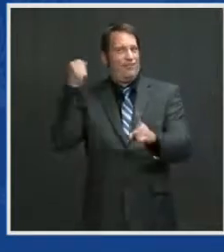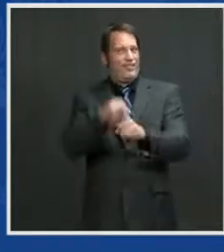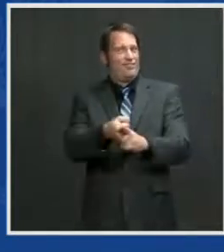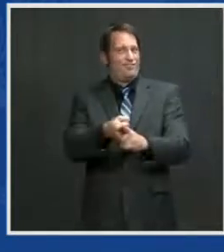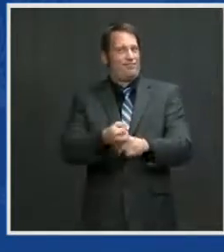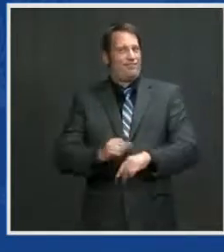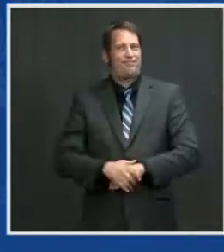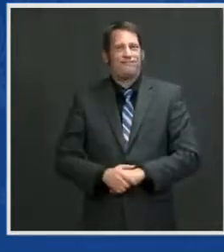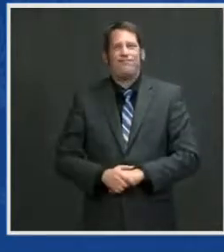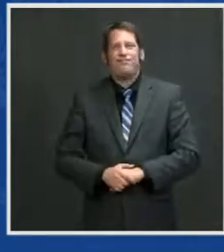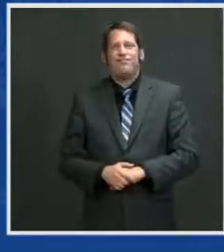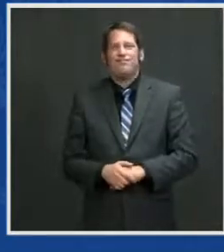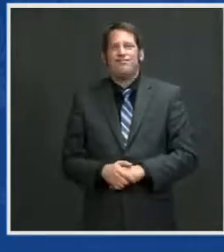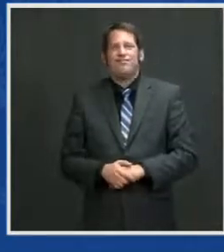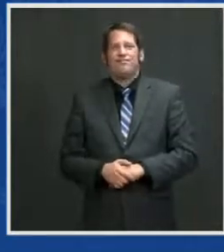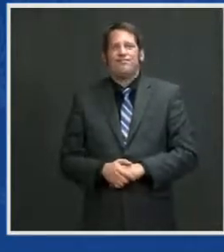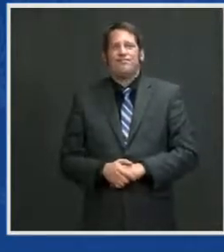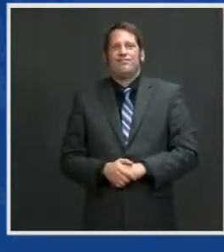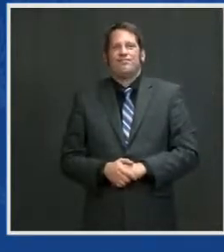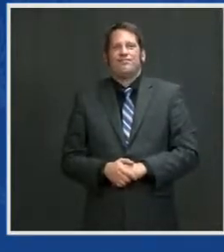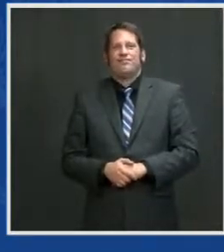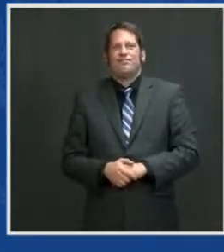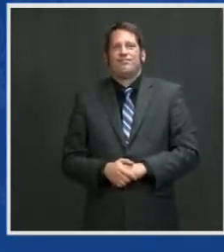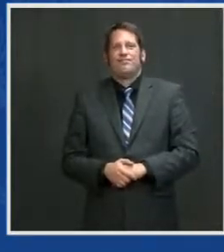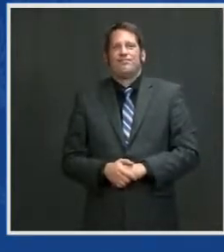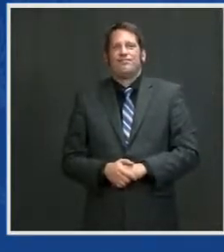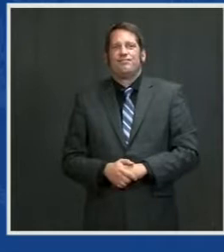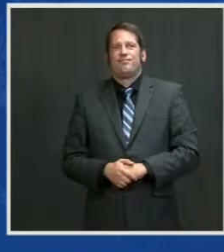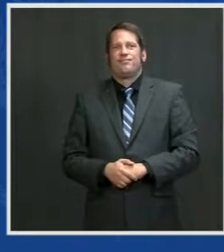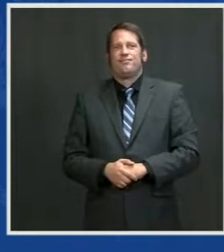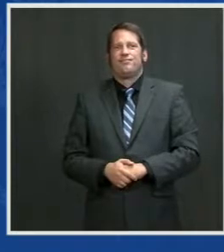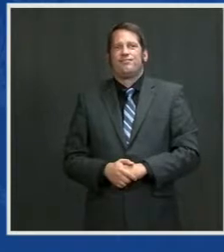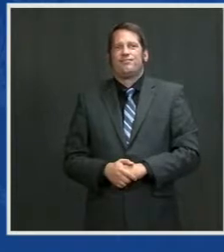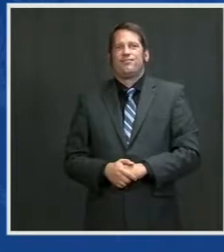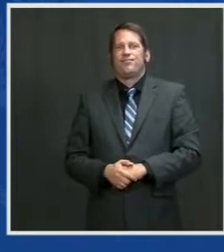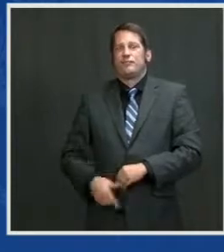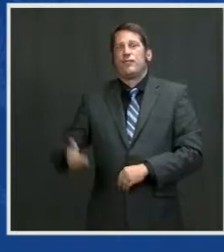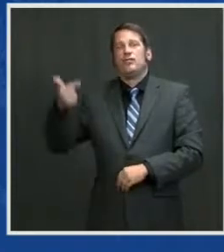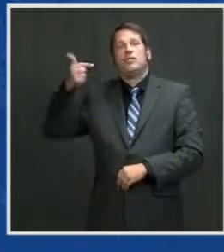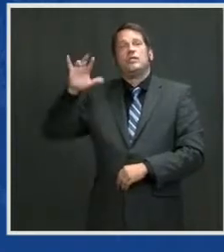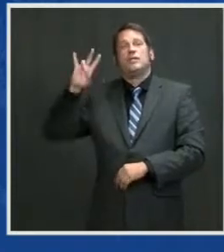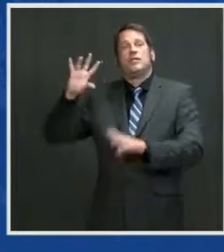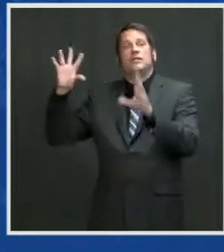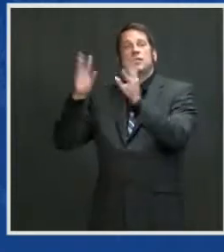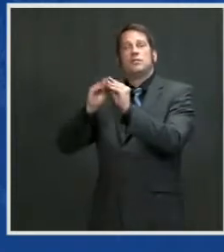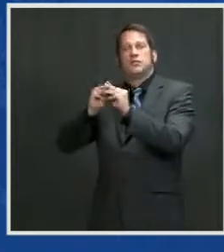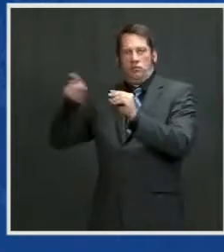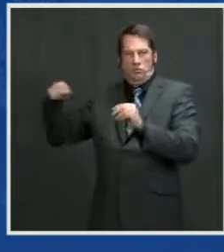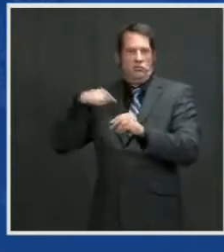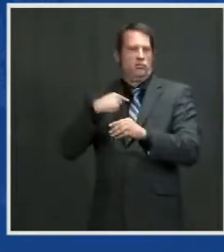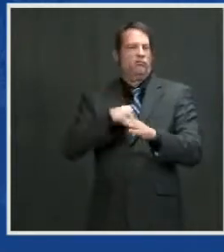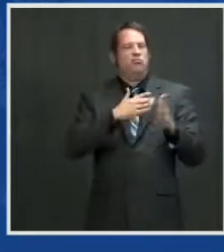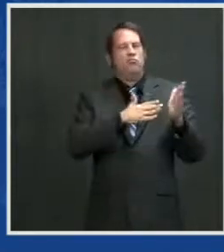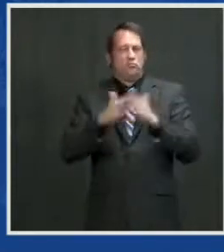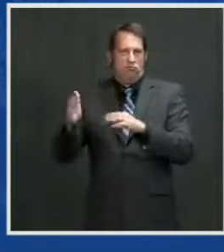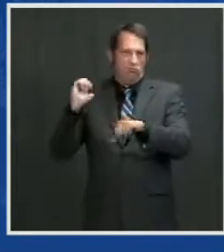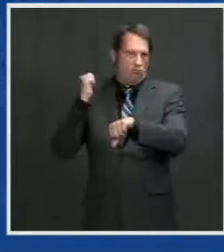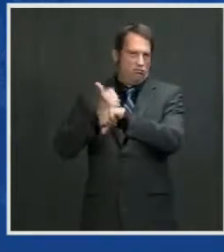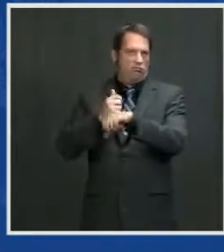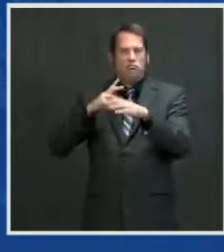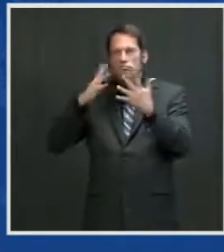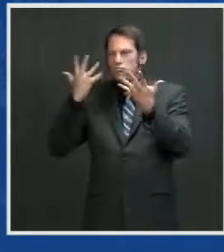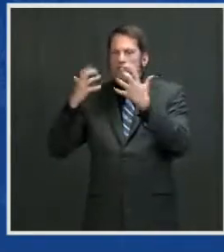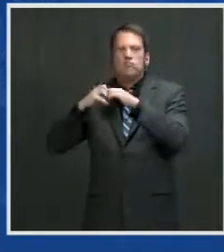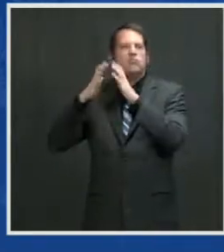With the G7, we plan to launch an ambitious effort to support resilience and development around the world by investing in high